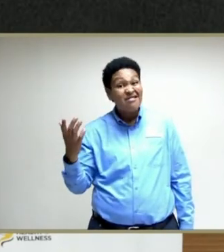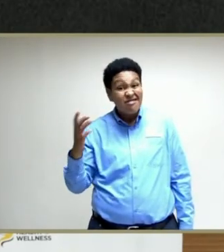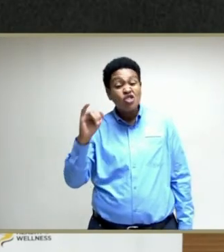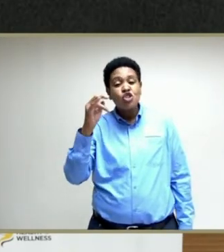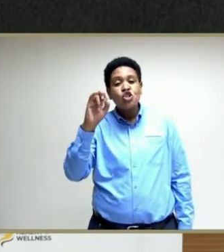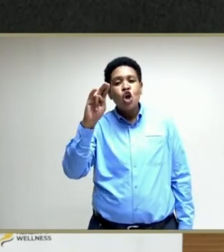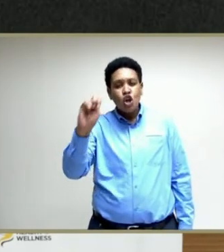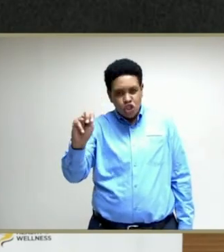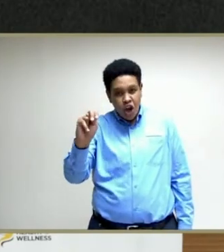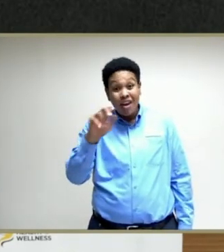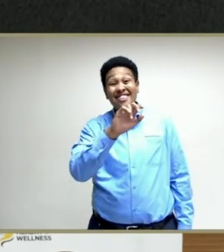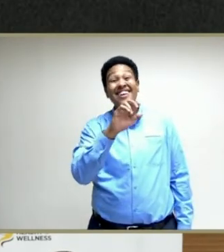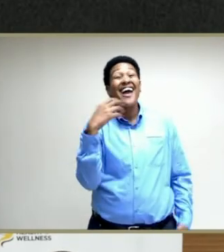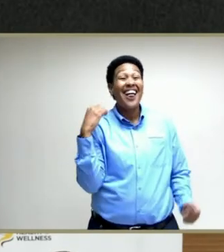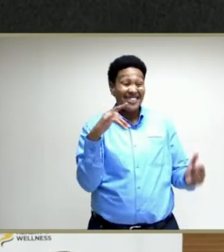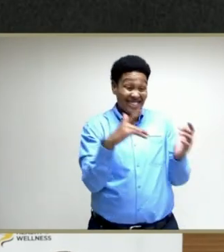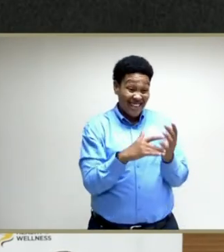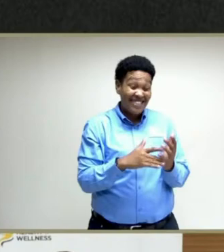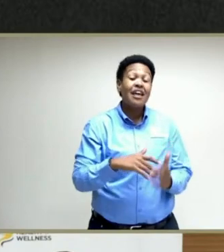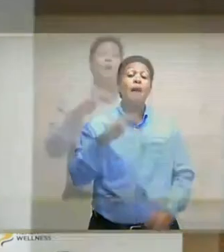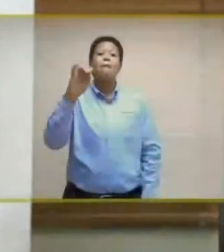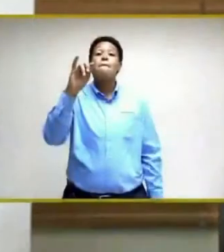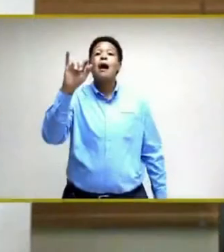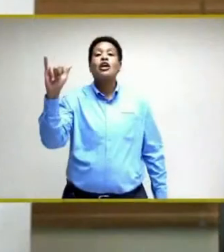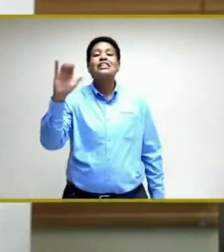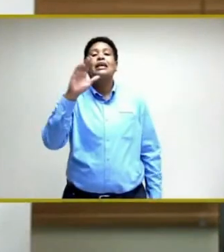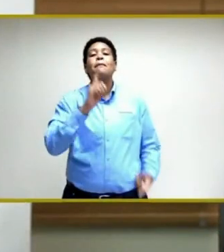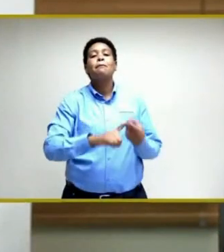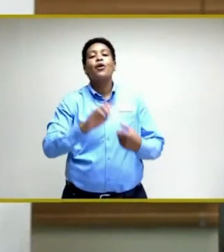Health Center, Magotty, and Balaclava Health Centers.